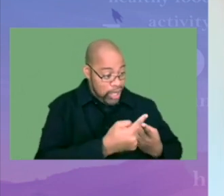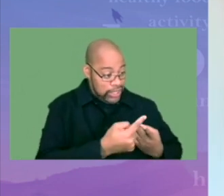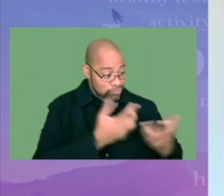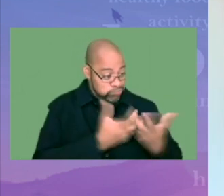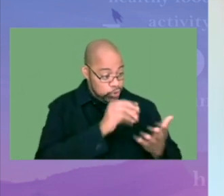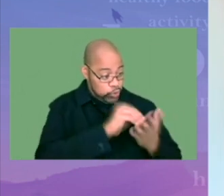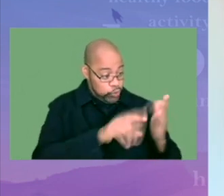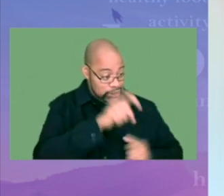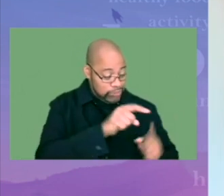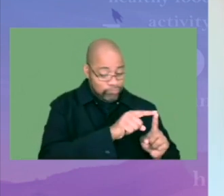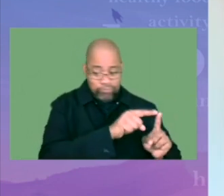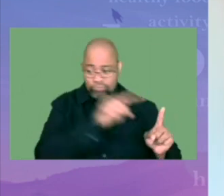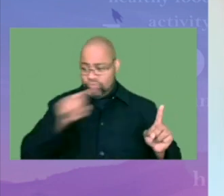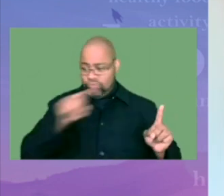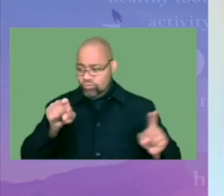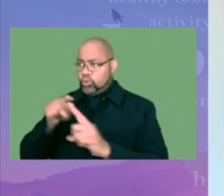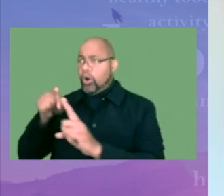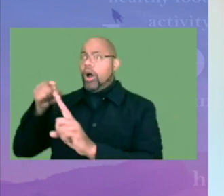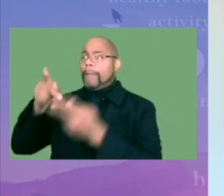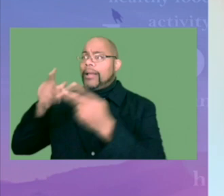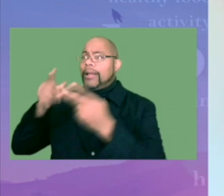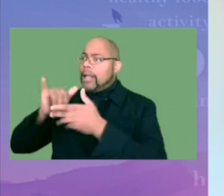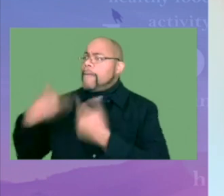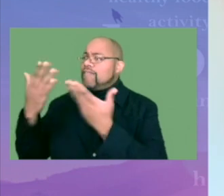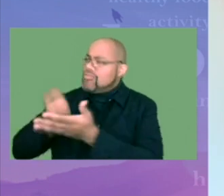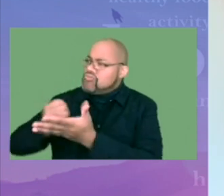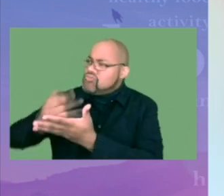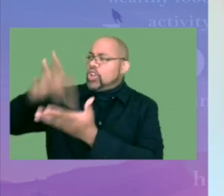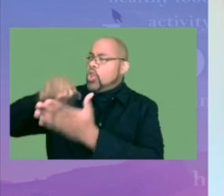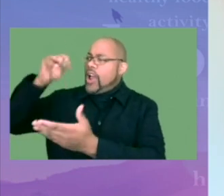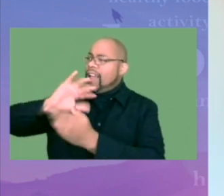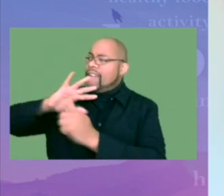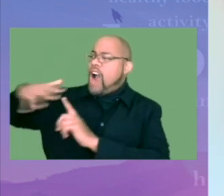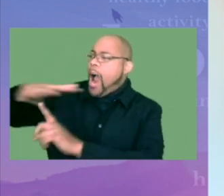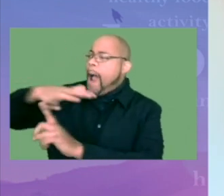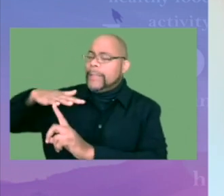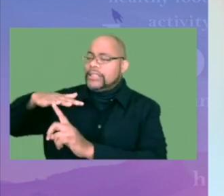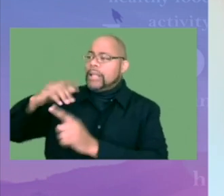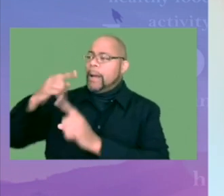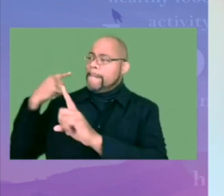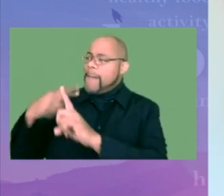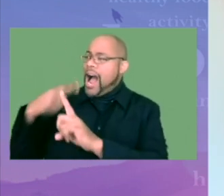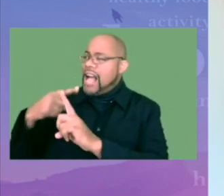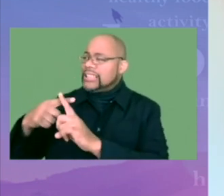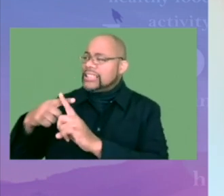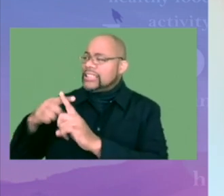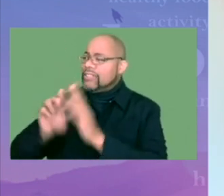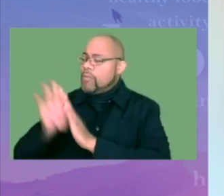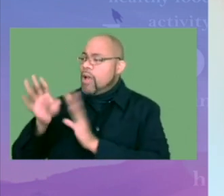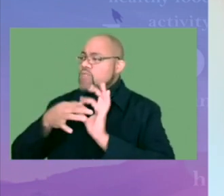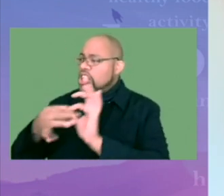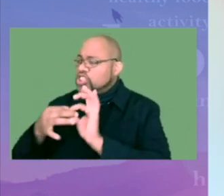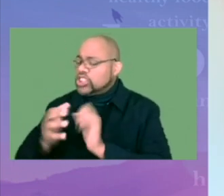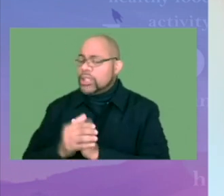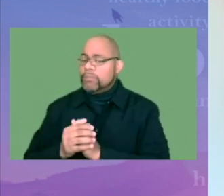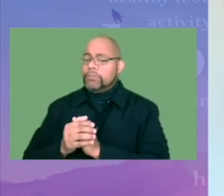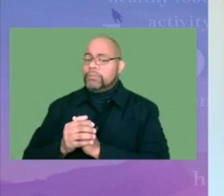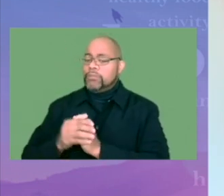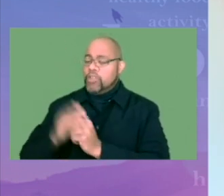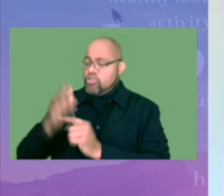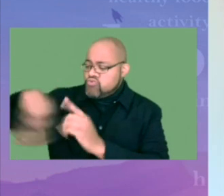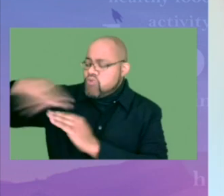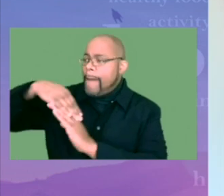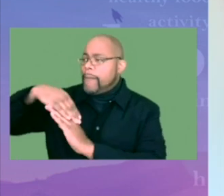-resourced and struggling to meet students' needs to places that provide rich learning environments, positive developmental